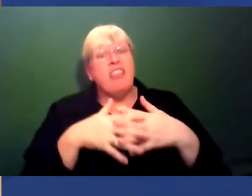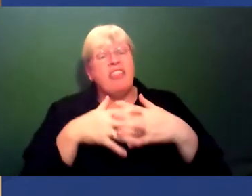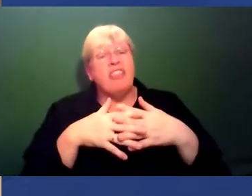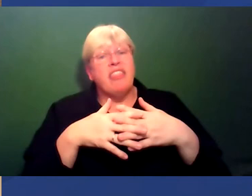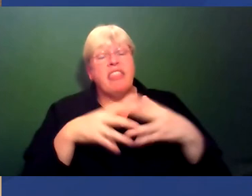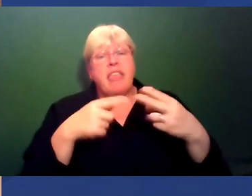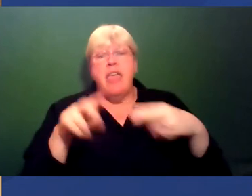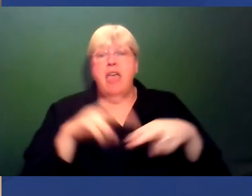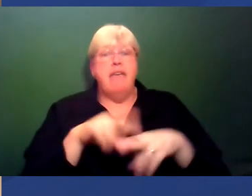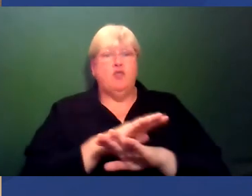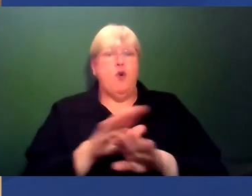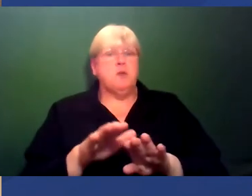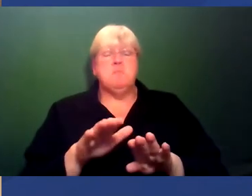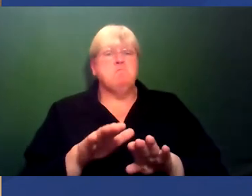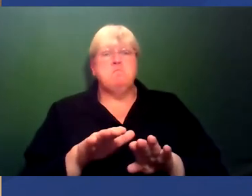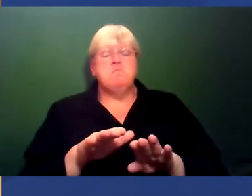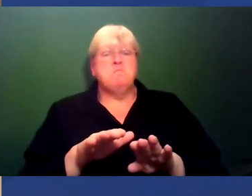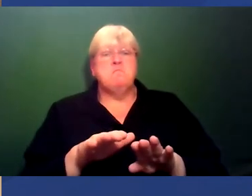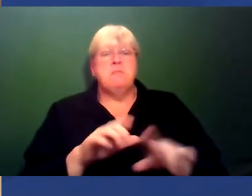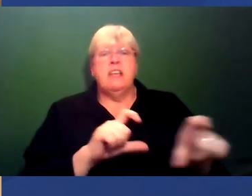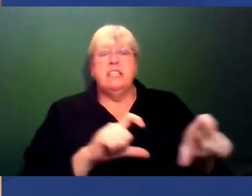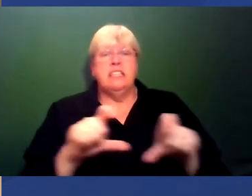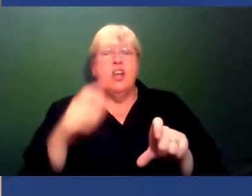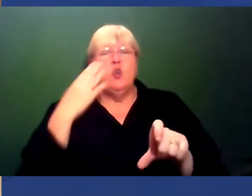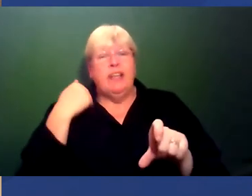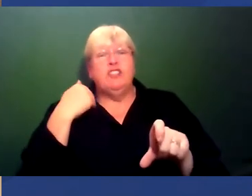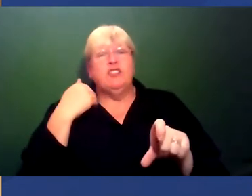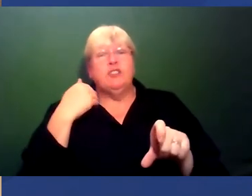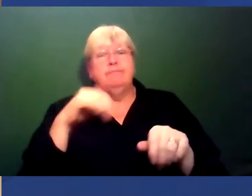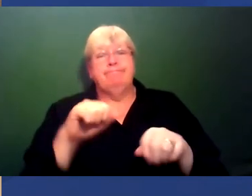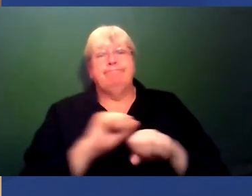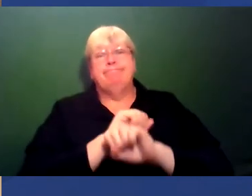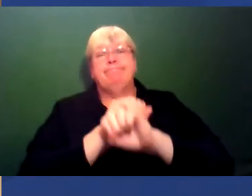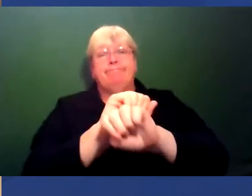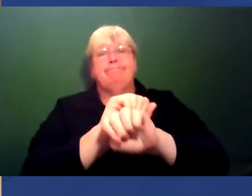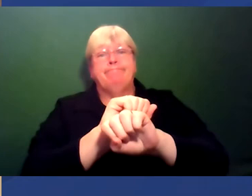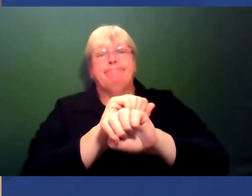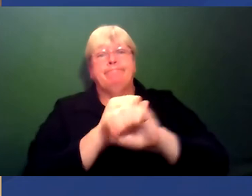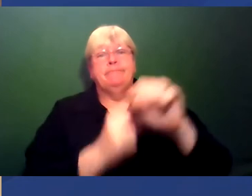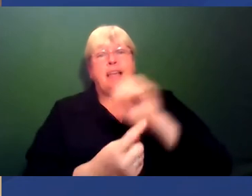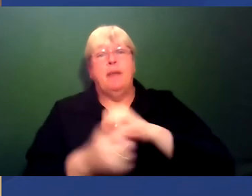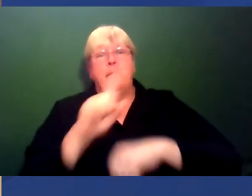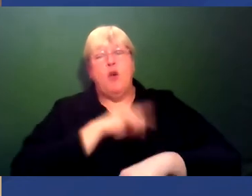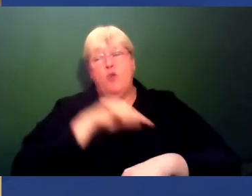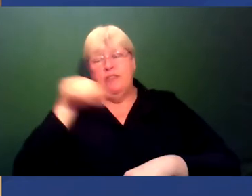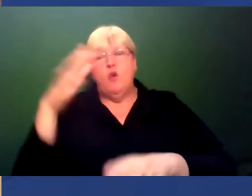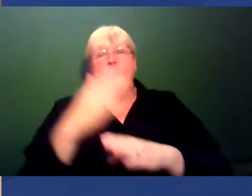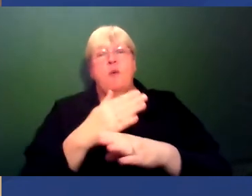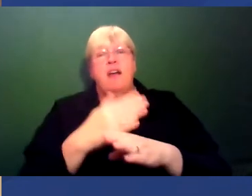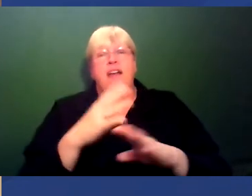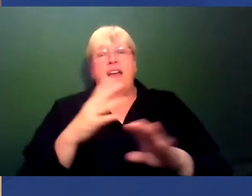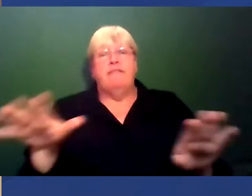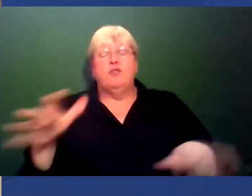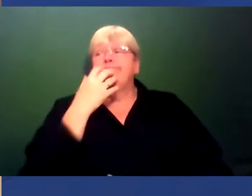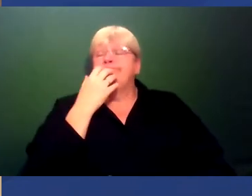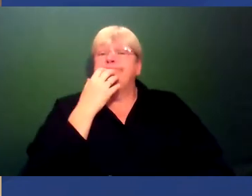don't and there's still racial, you know, exclusionary behaviours that happen as a function of what you do, I think you have to live with that.